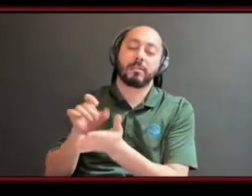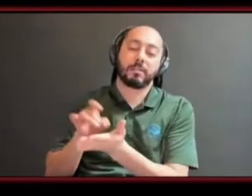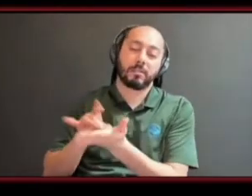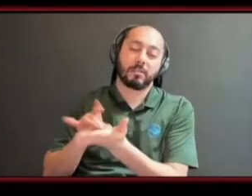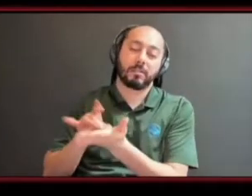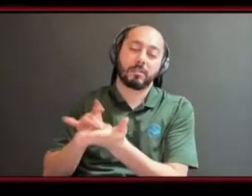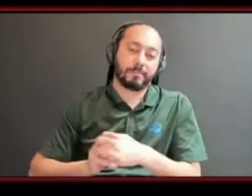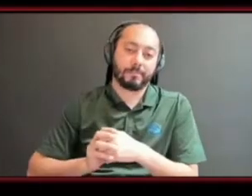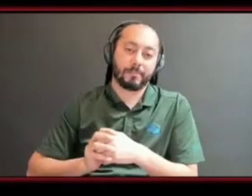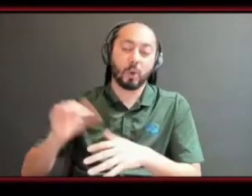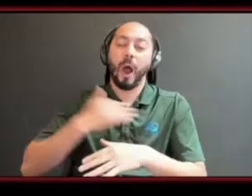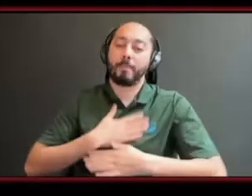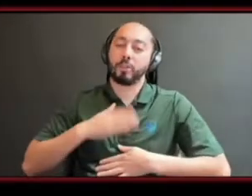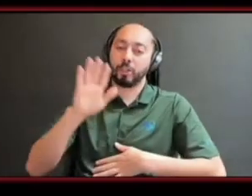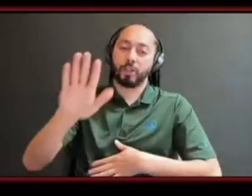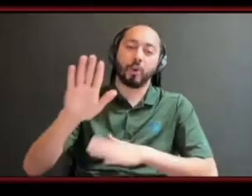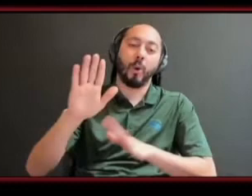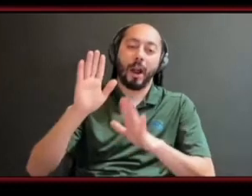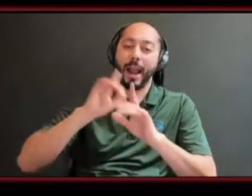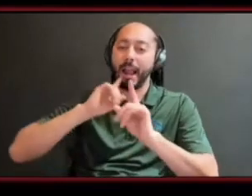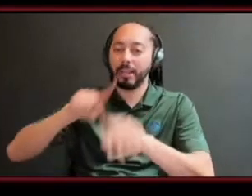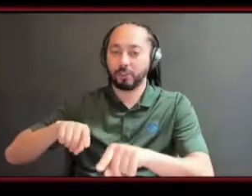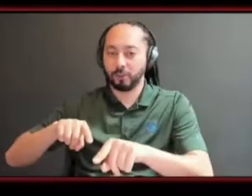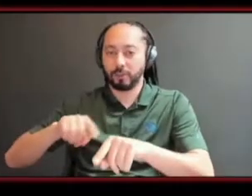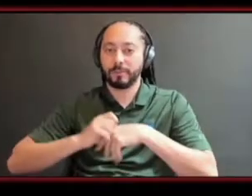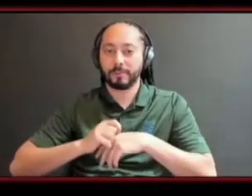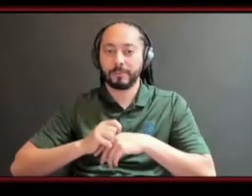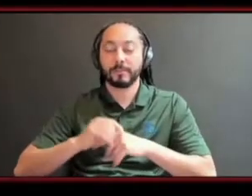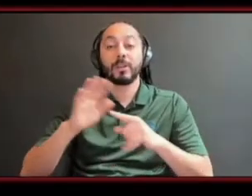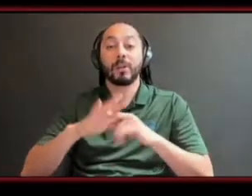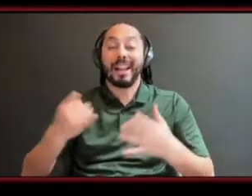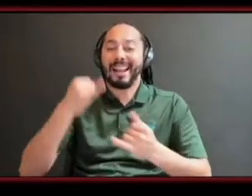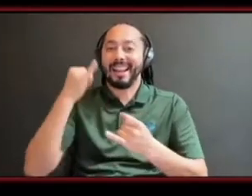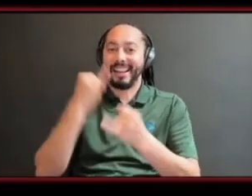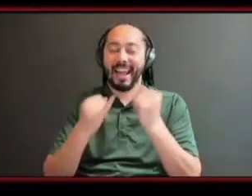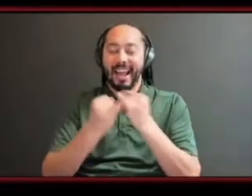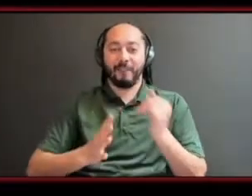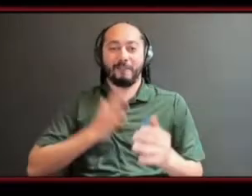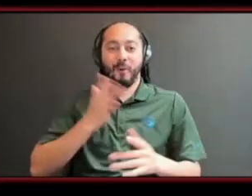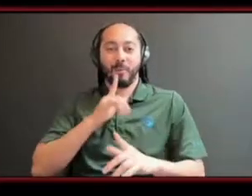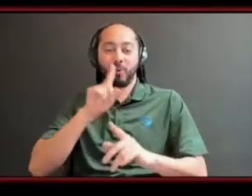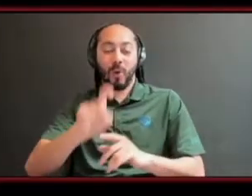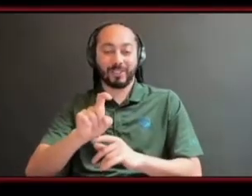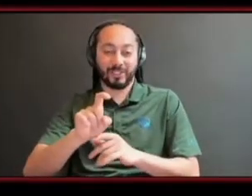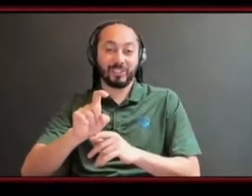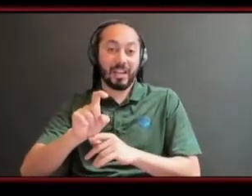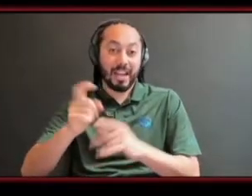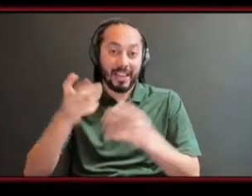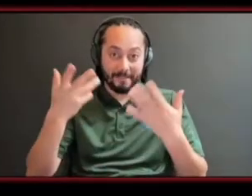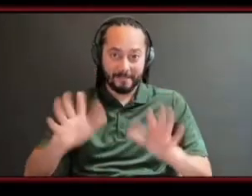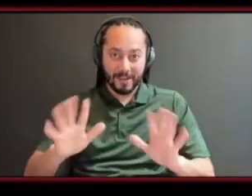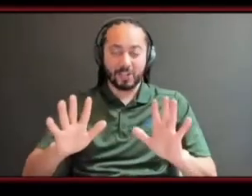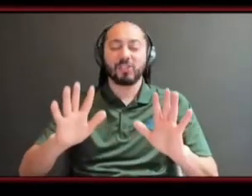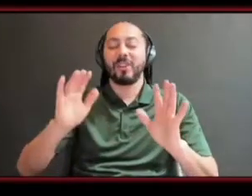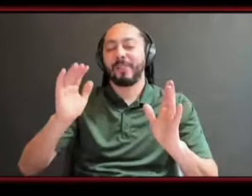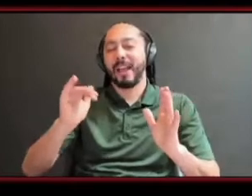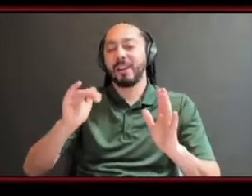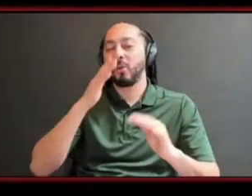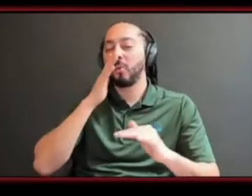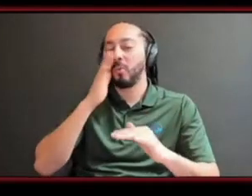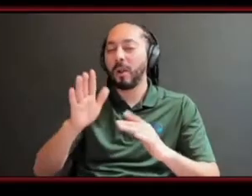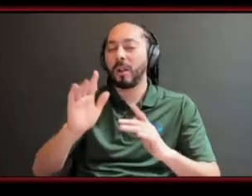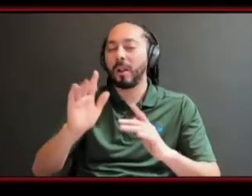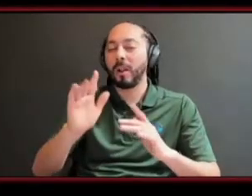i really appreciate that so this is the last question formal question that i have and then we're going to open up the floor to all the lovely questions that we've been getting